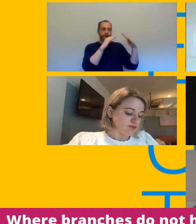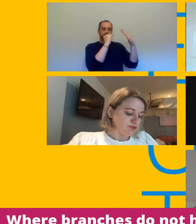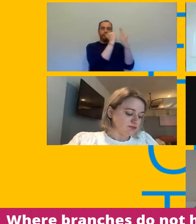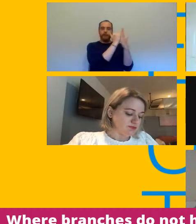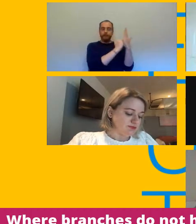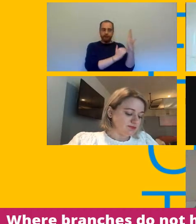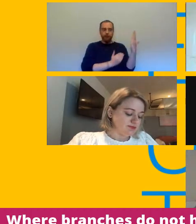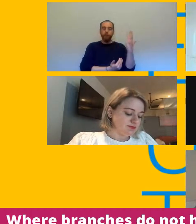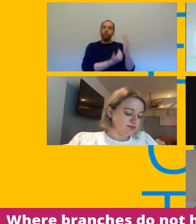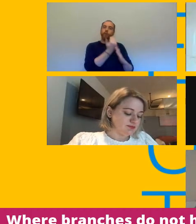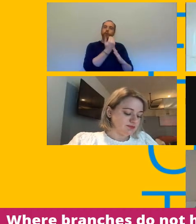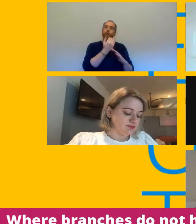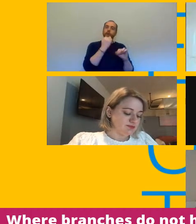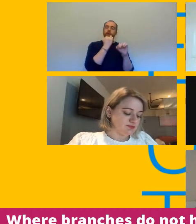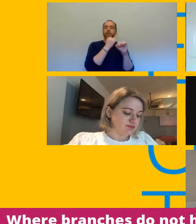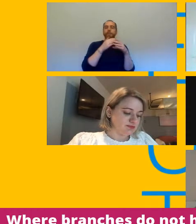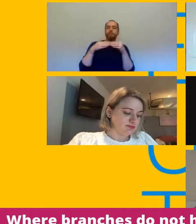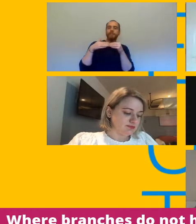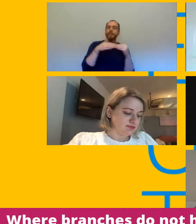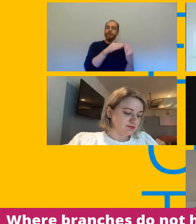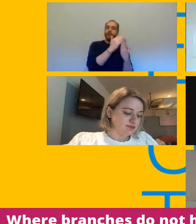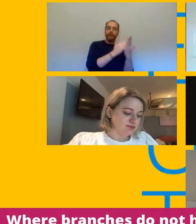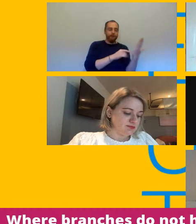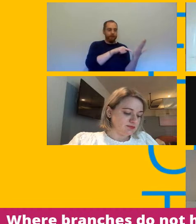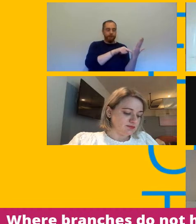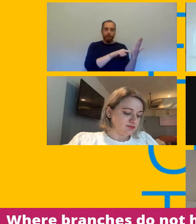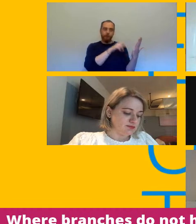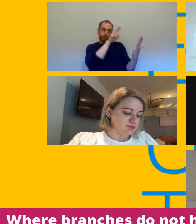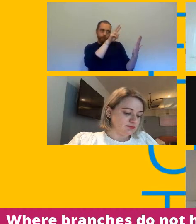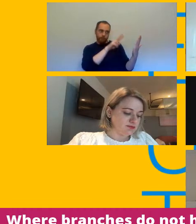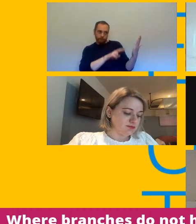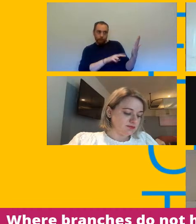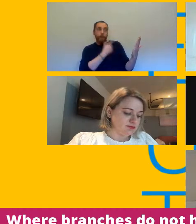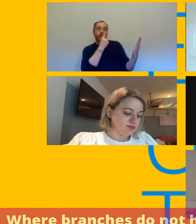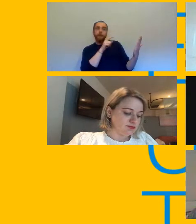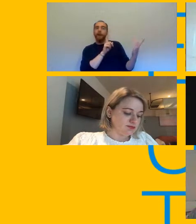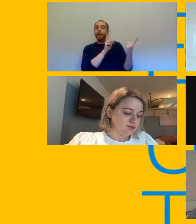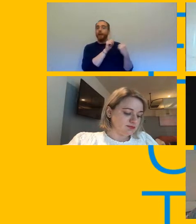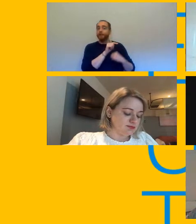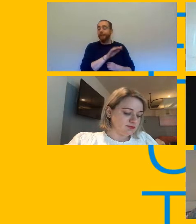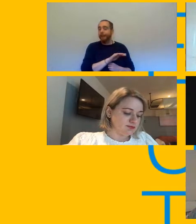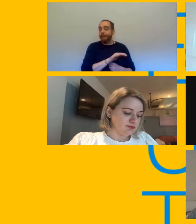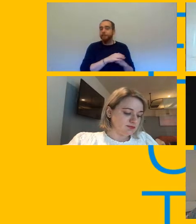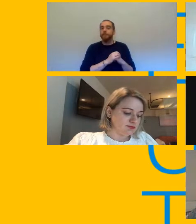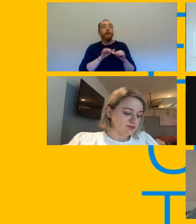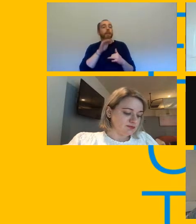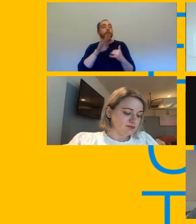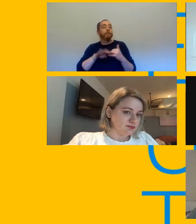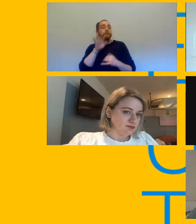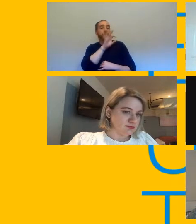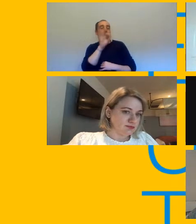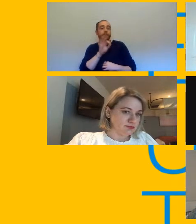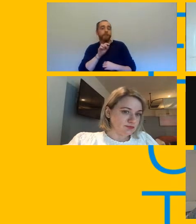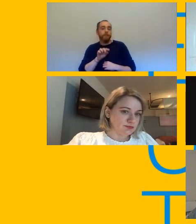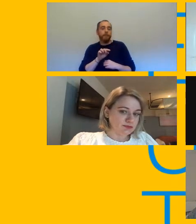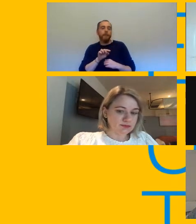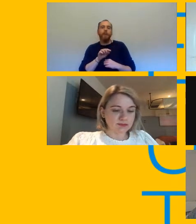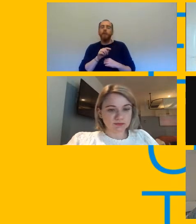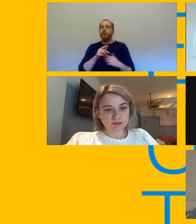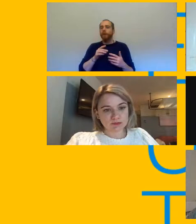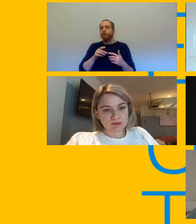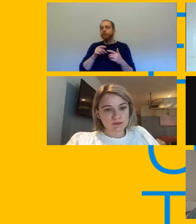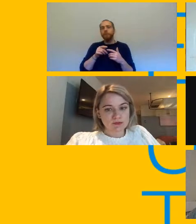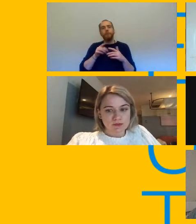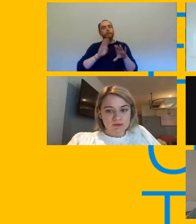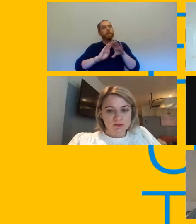and a lot of these questions might well be answered so the final question is what is the advice for members who are asked to deliver practical music lessons